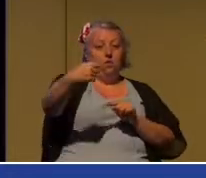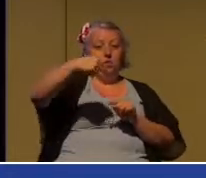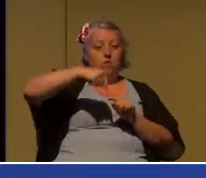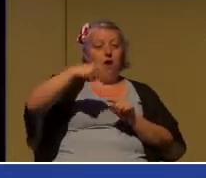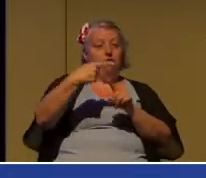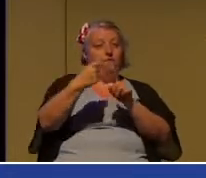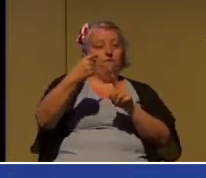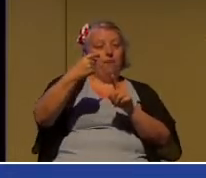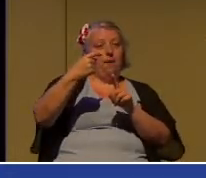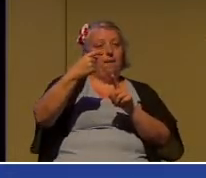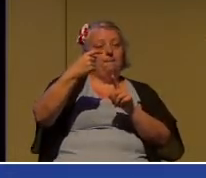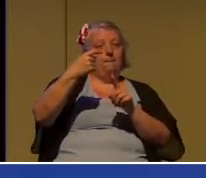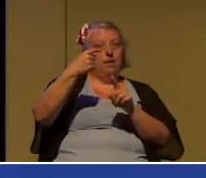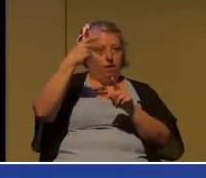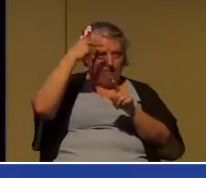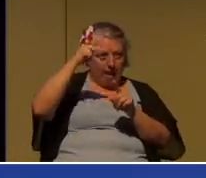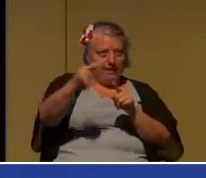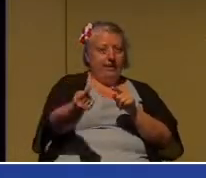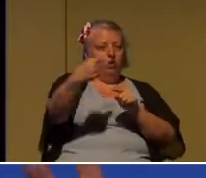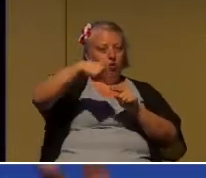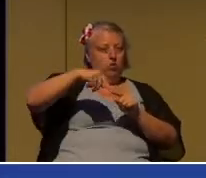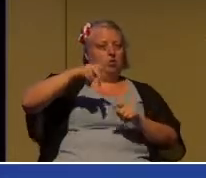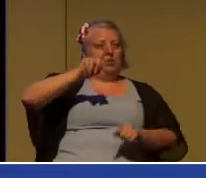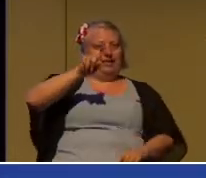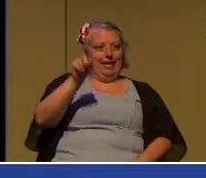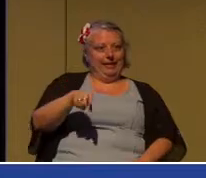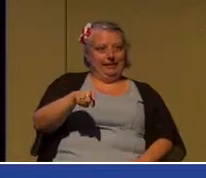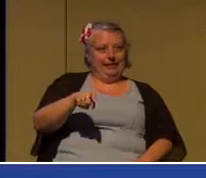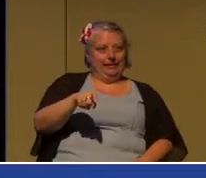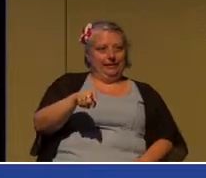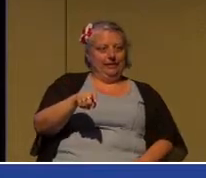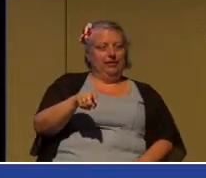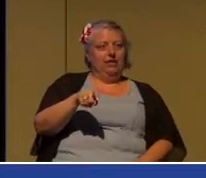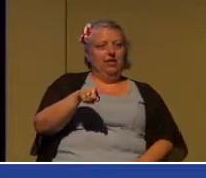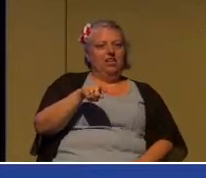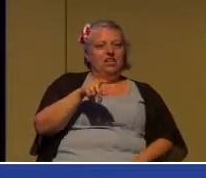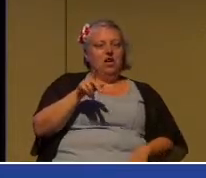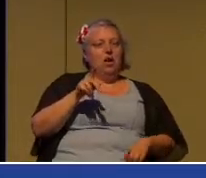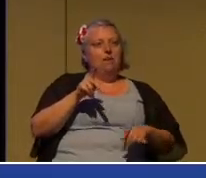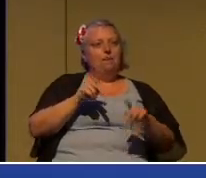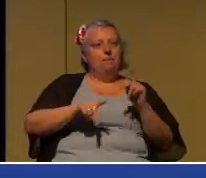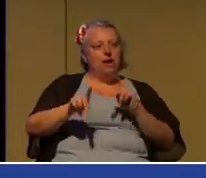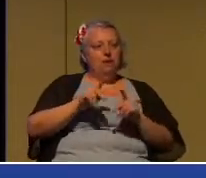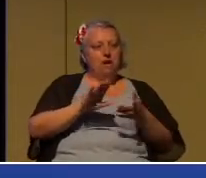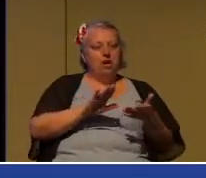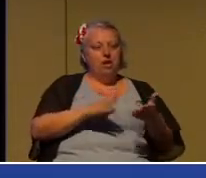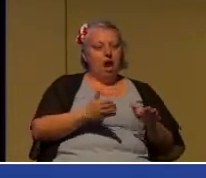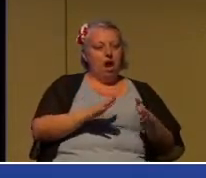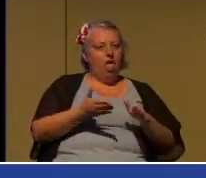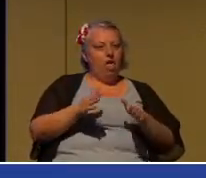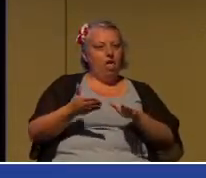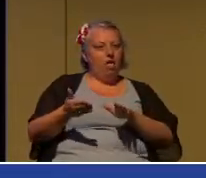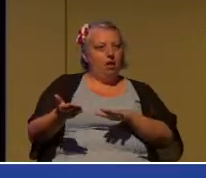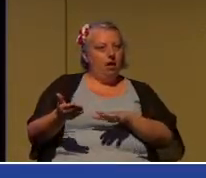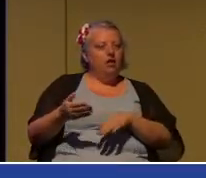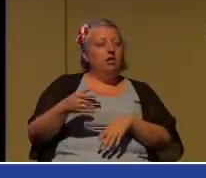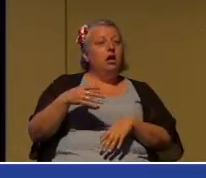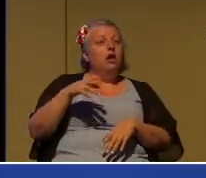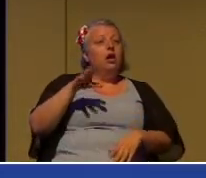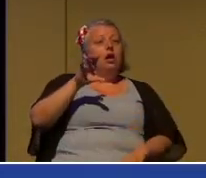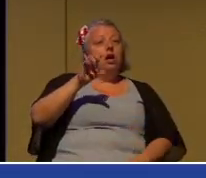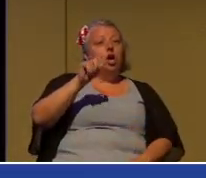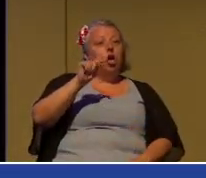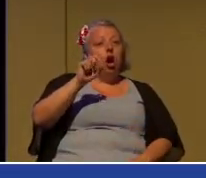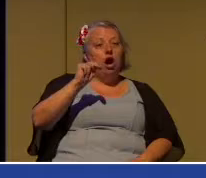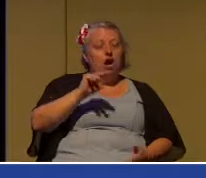off the cotton. People went broke left and right, front and centered, until one enterprising